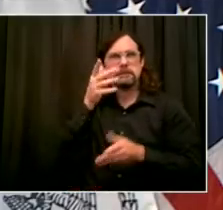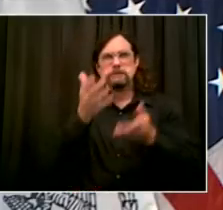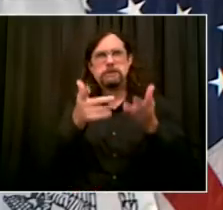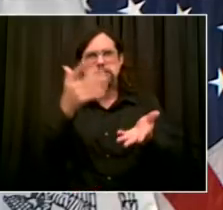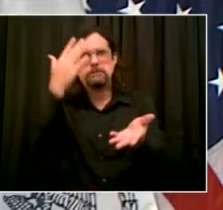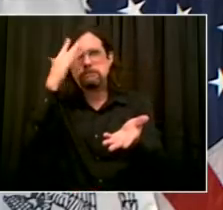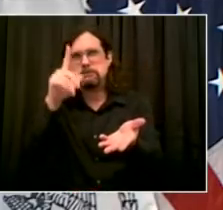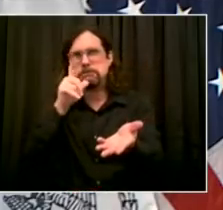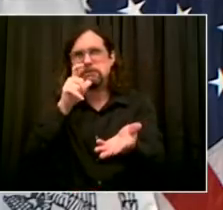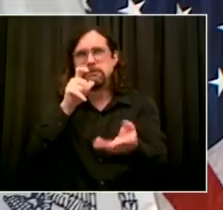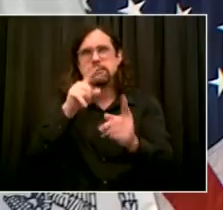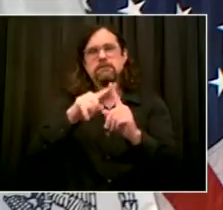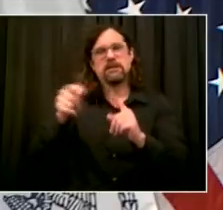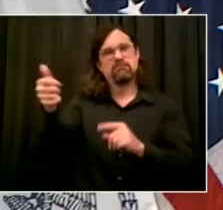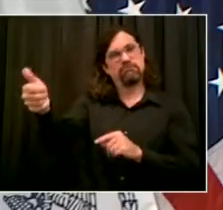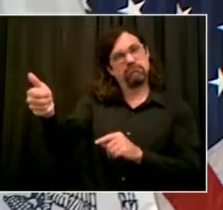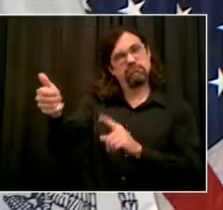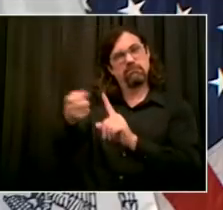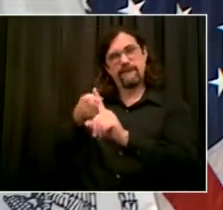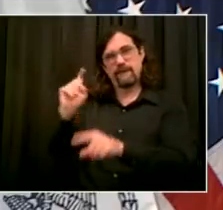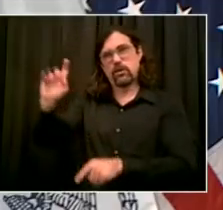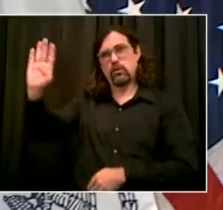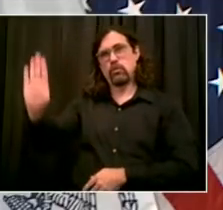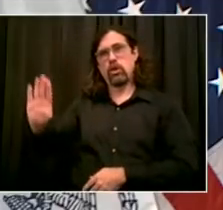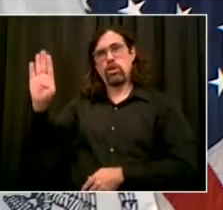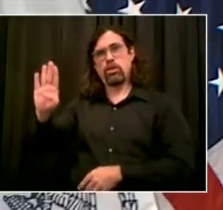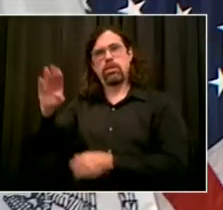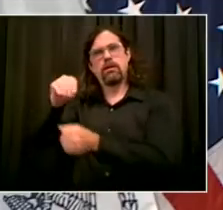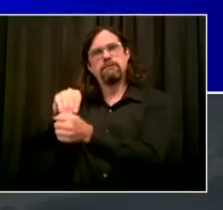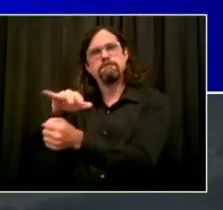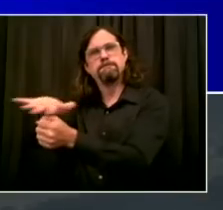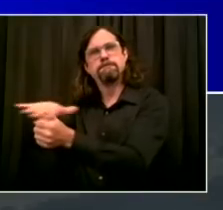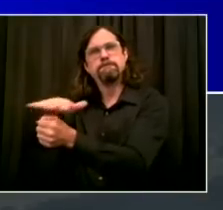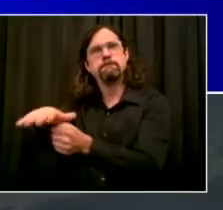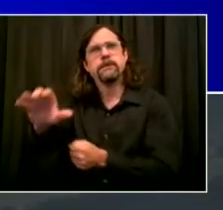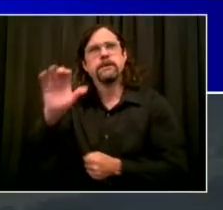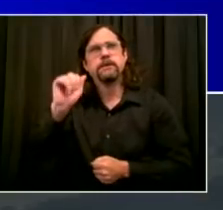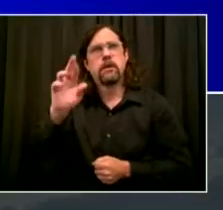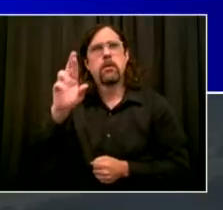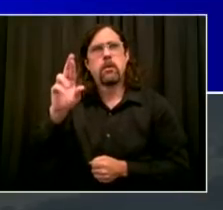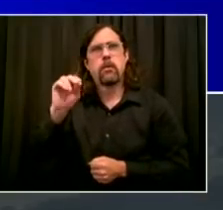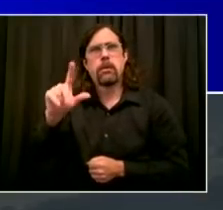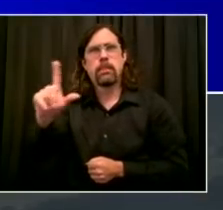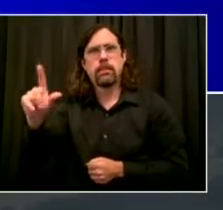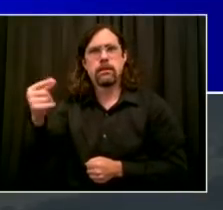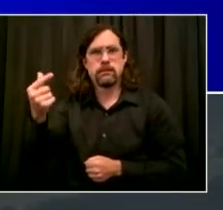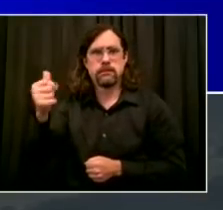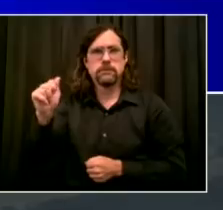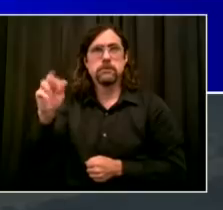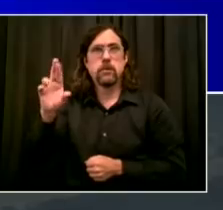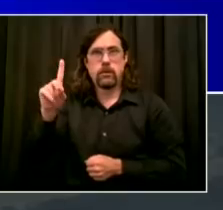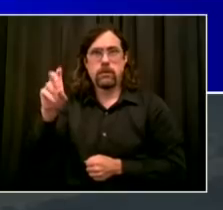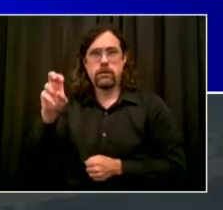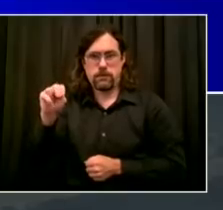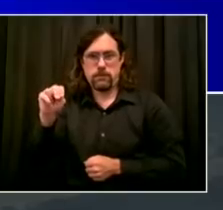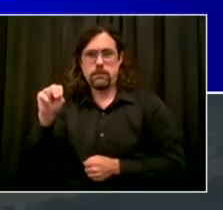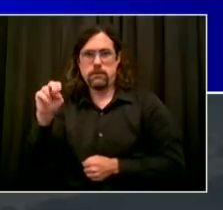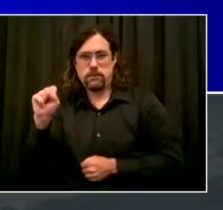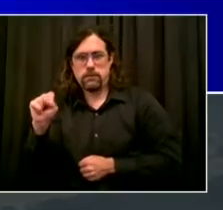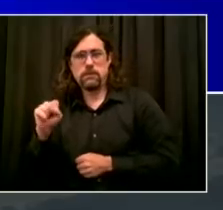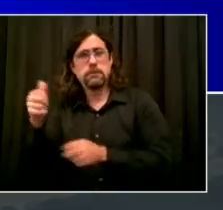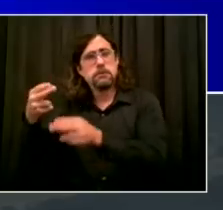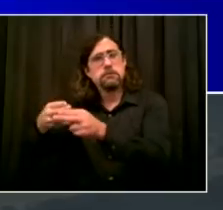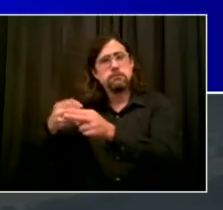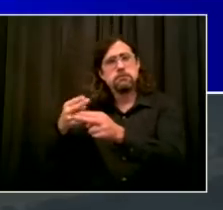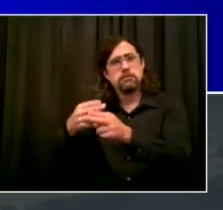of Buddy Scotto, Salvatore Buddy Scotto, the kind of New Yorker who should be celebrated. Maybe not the